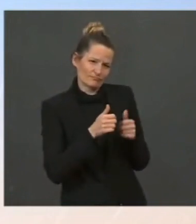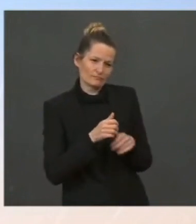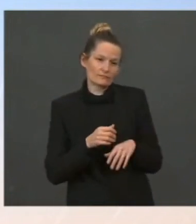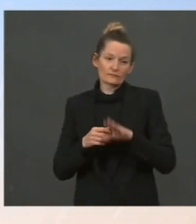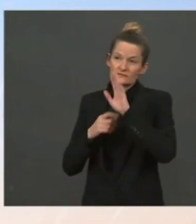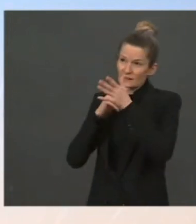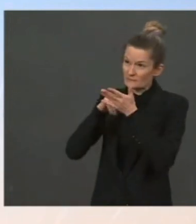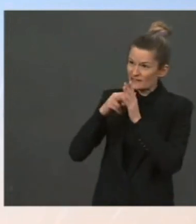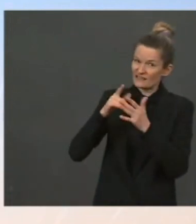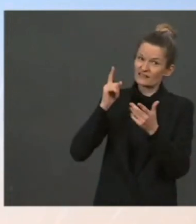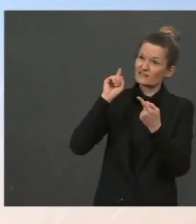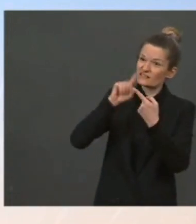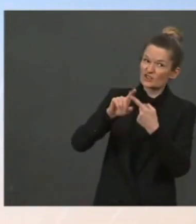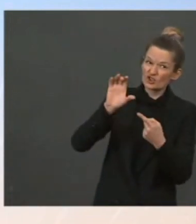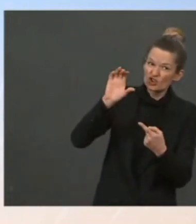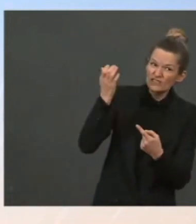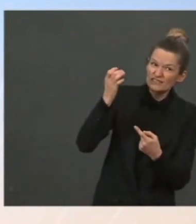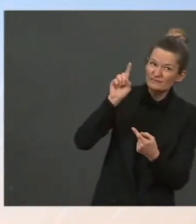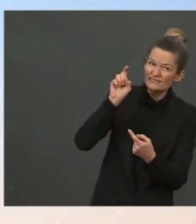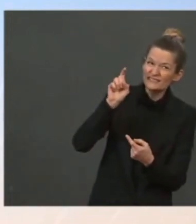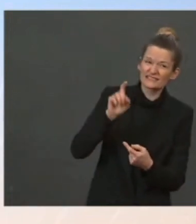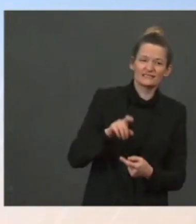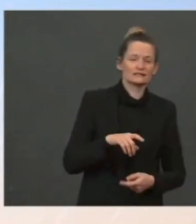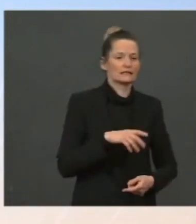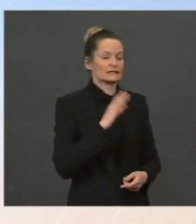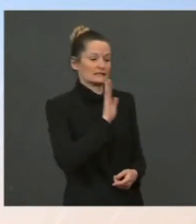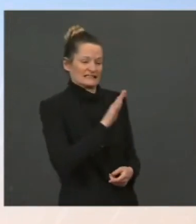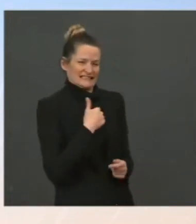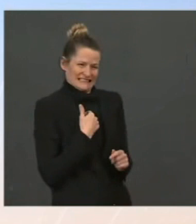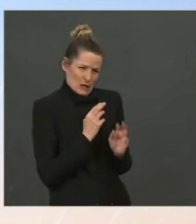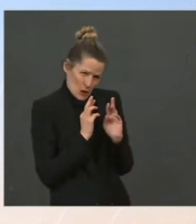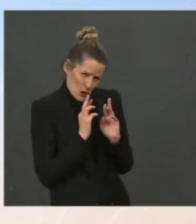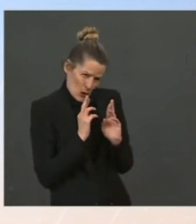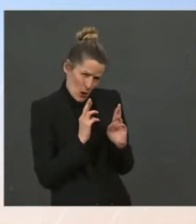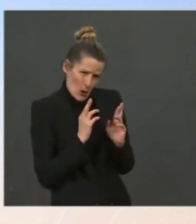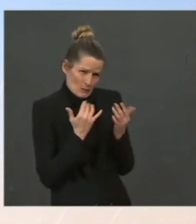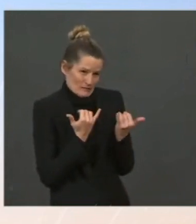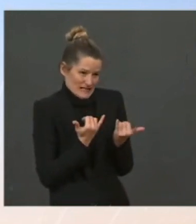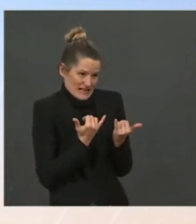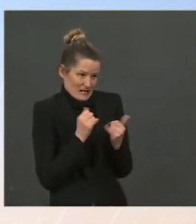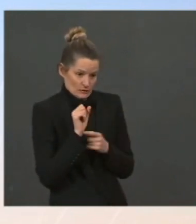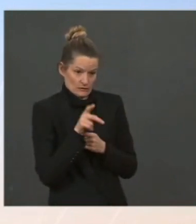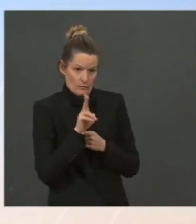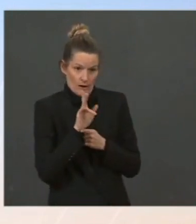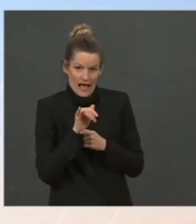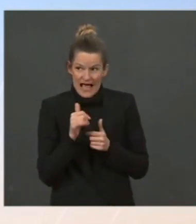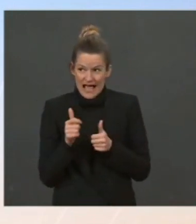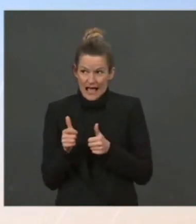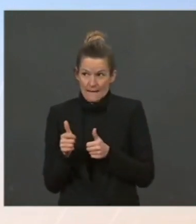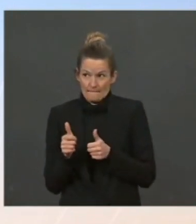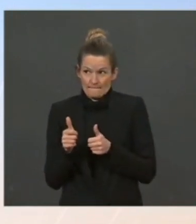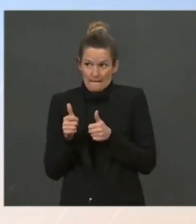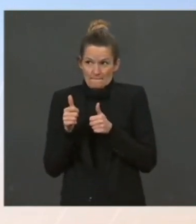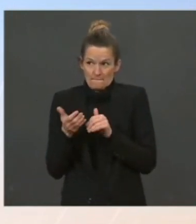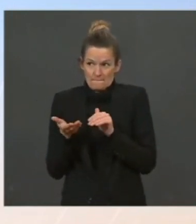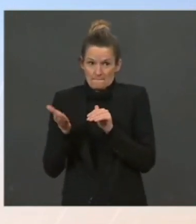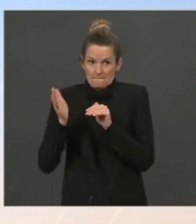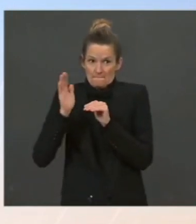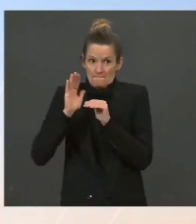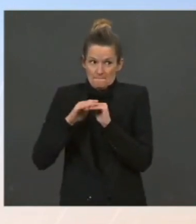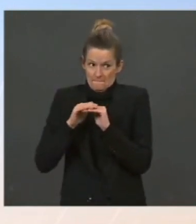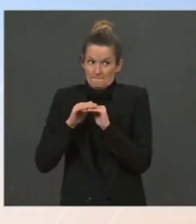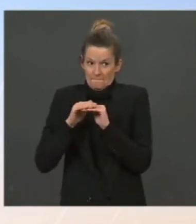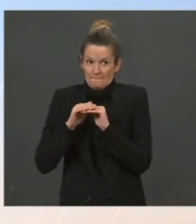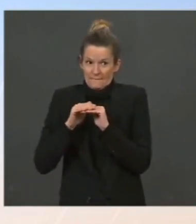that this will, because it's increasing supply and it's the largest effort ever, we are hopeful that there will be a lid.